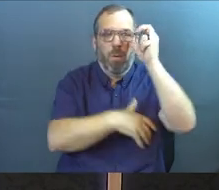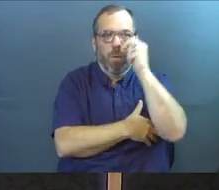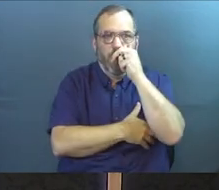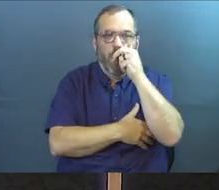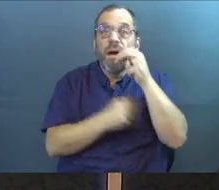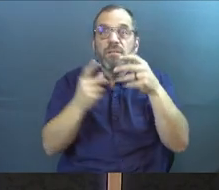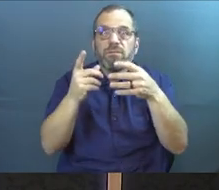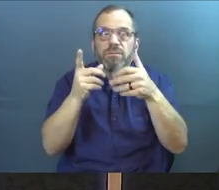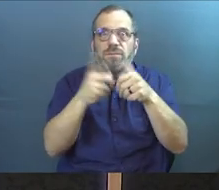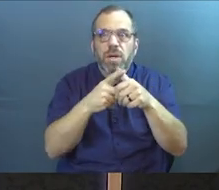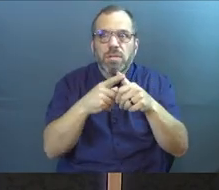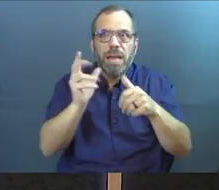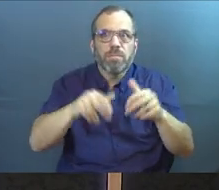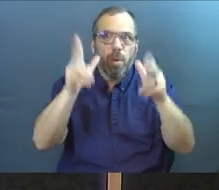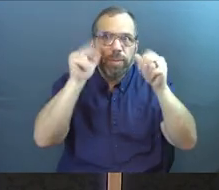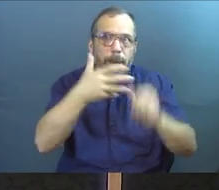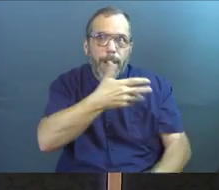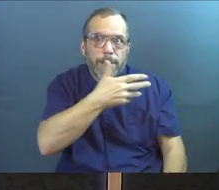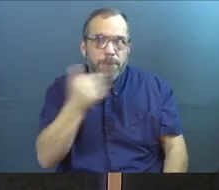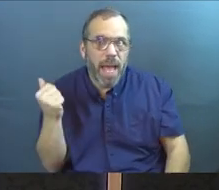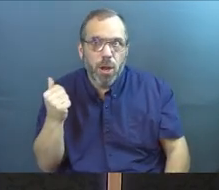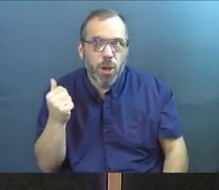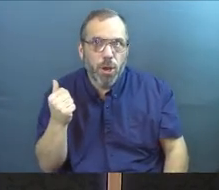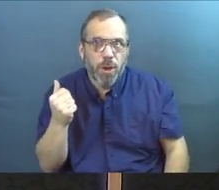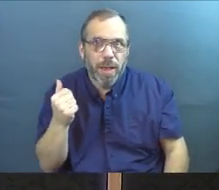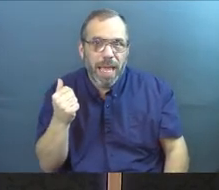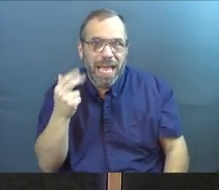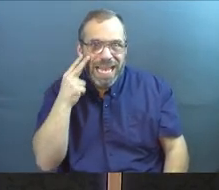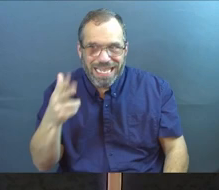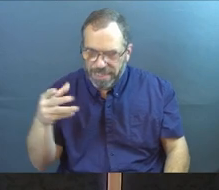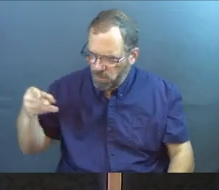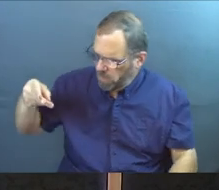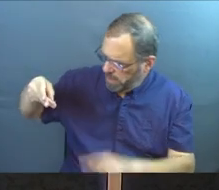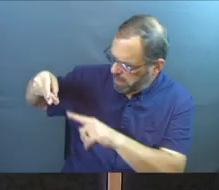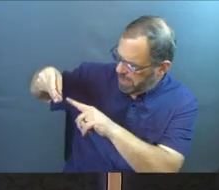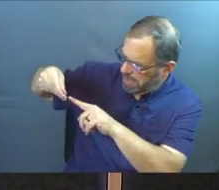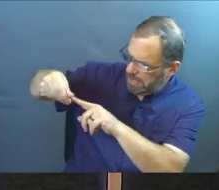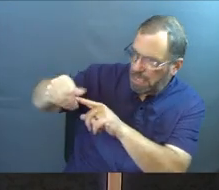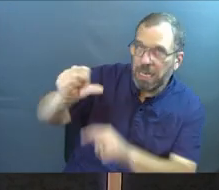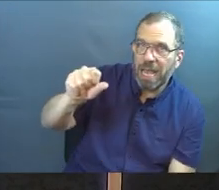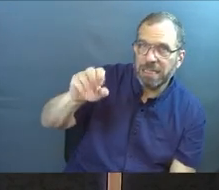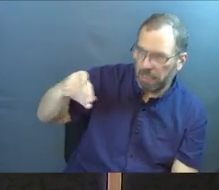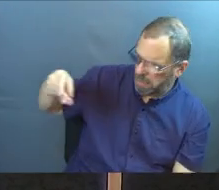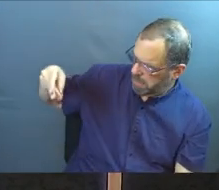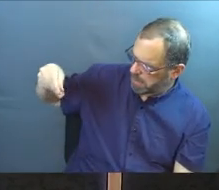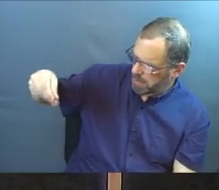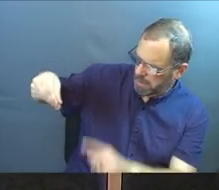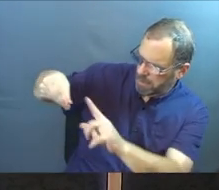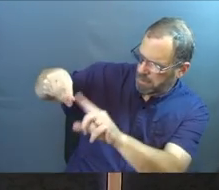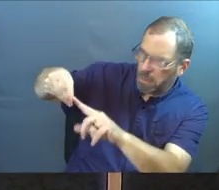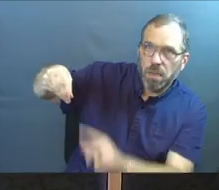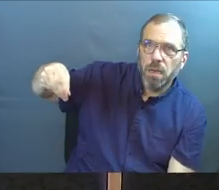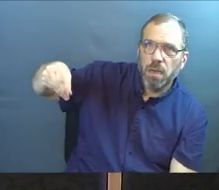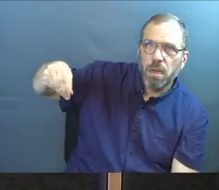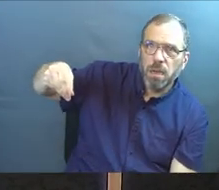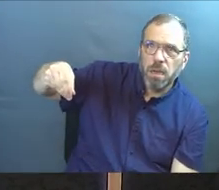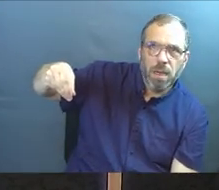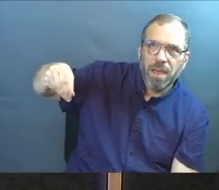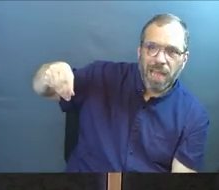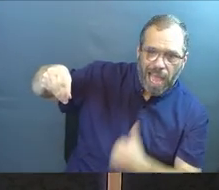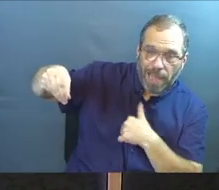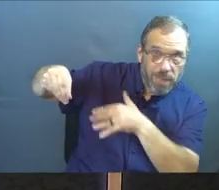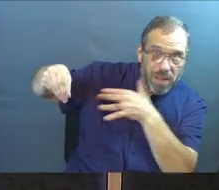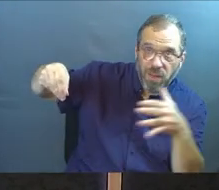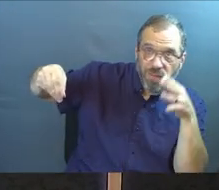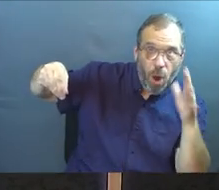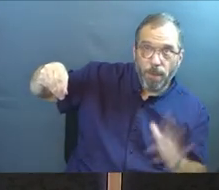is I'm supposed to hear better, and I can see it in the seeds. Yes? I can see it in the seeds, which means I'm not the